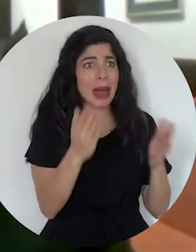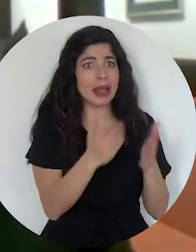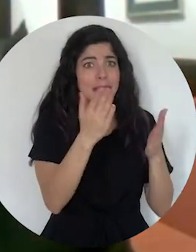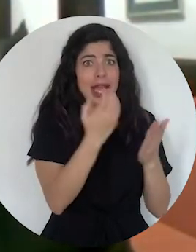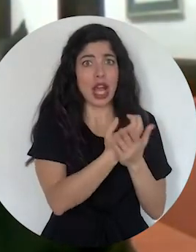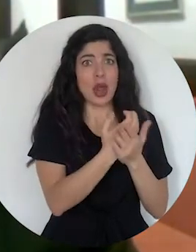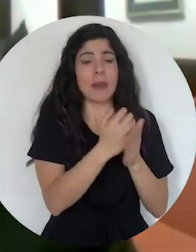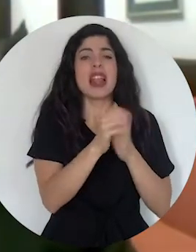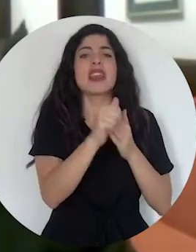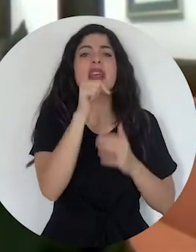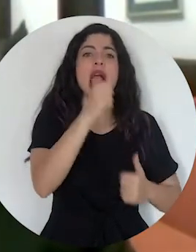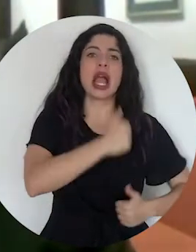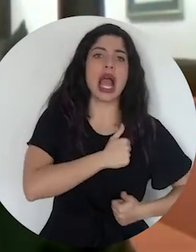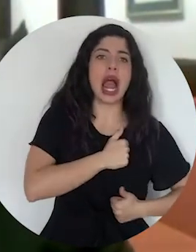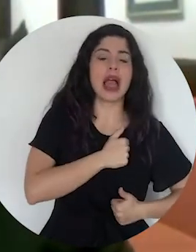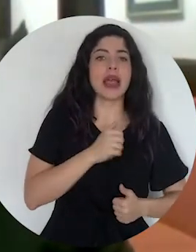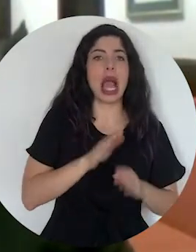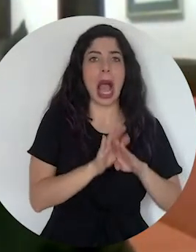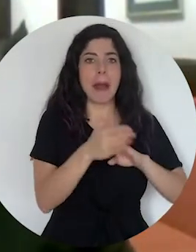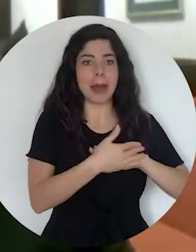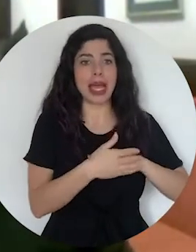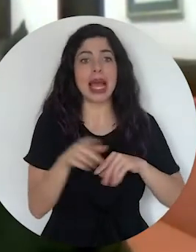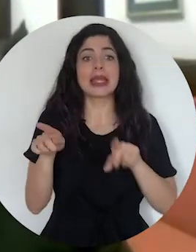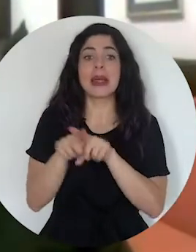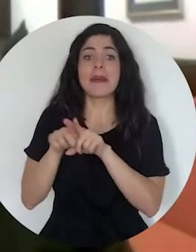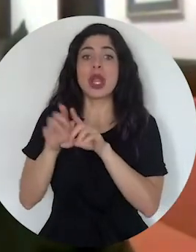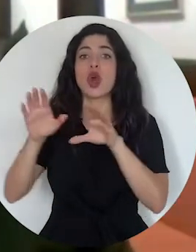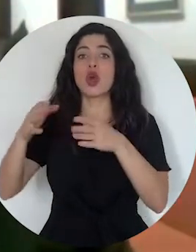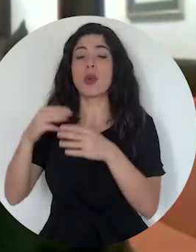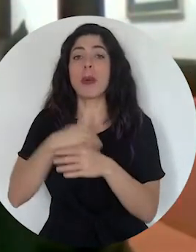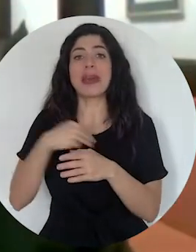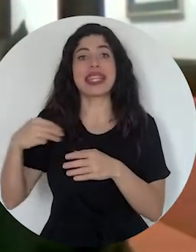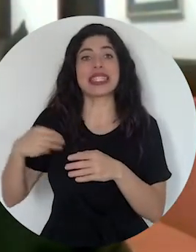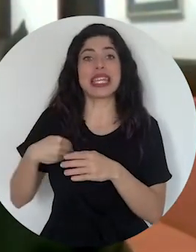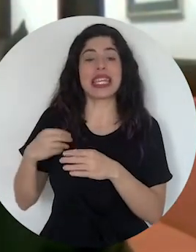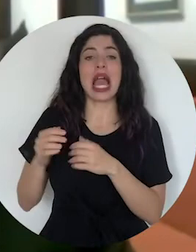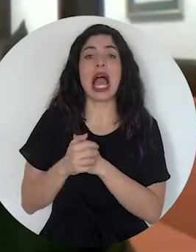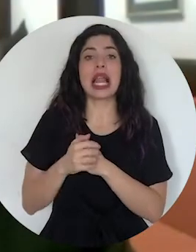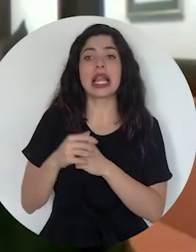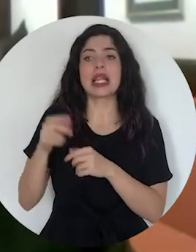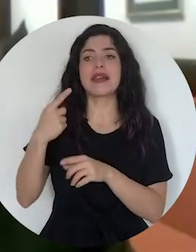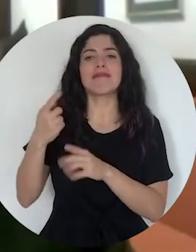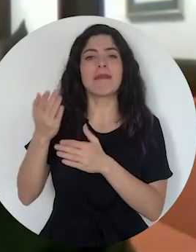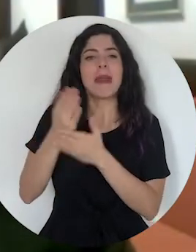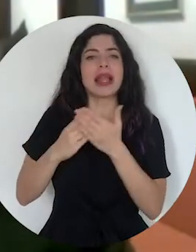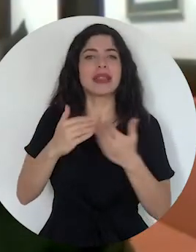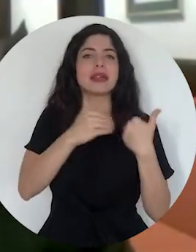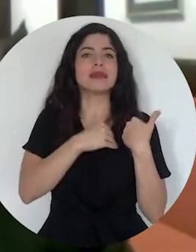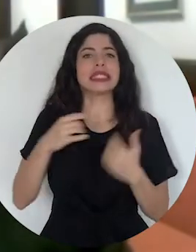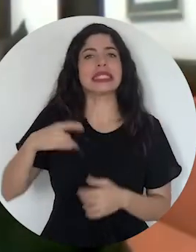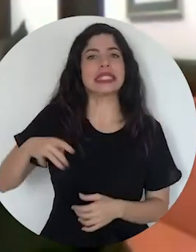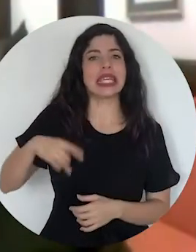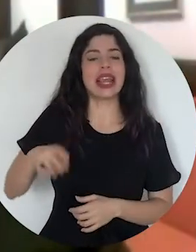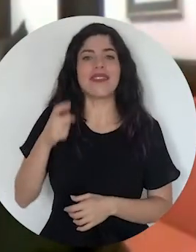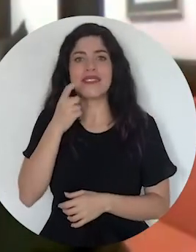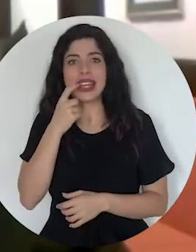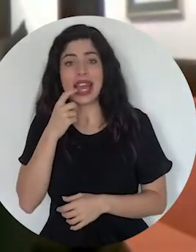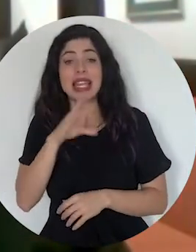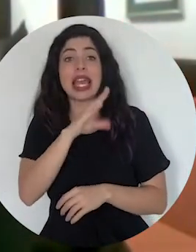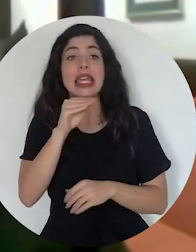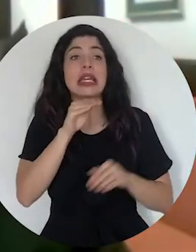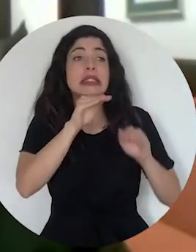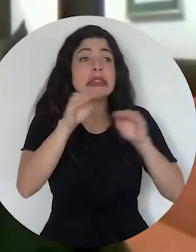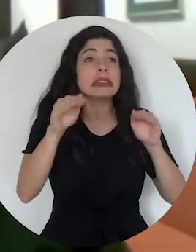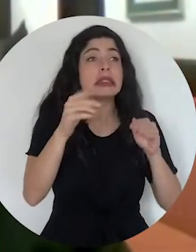Canada and Jamaica, of the Ministerial Group of the Climate Finance led by Chile and Finland, and the Calls for